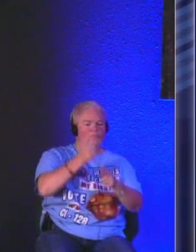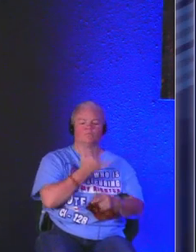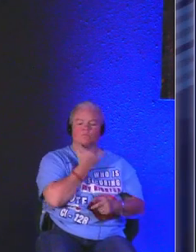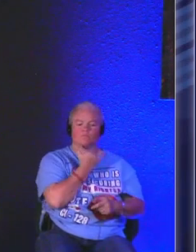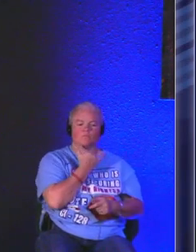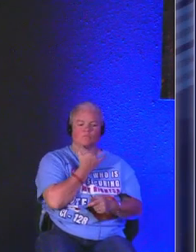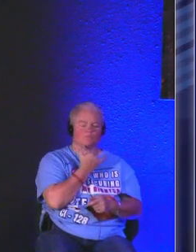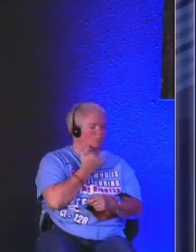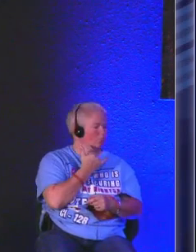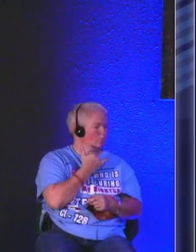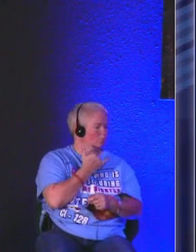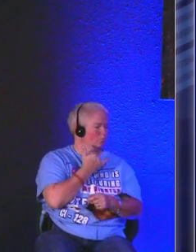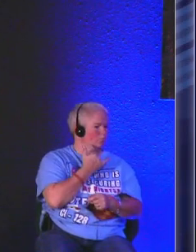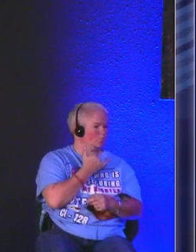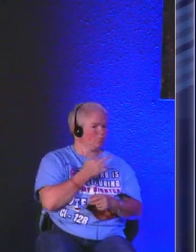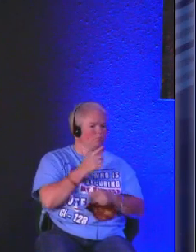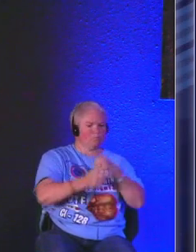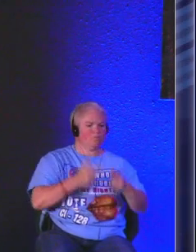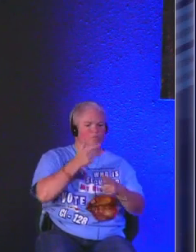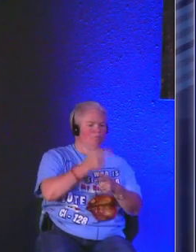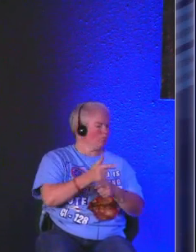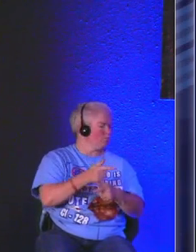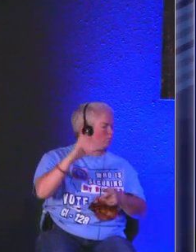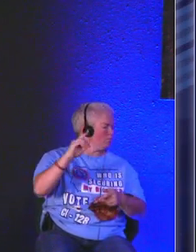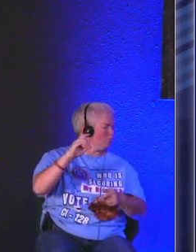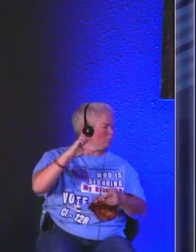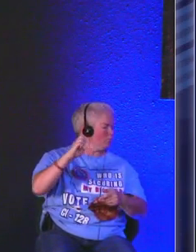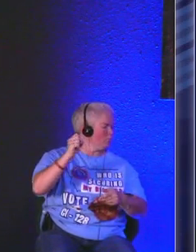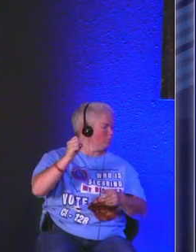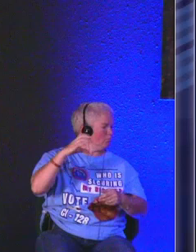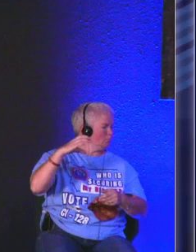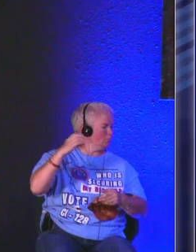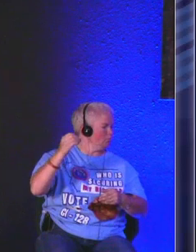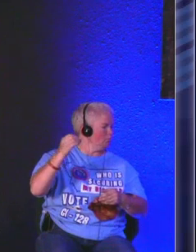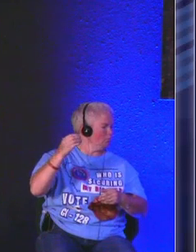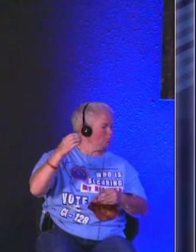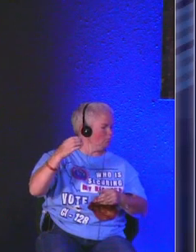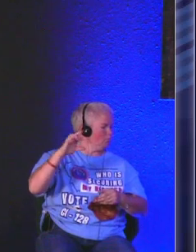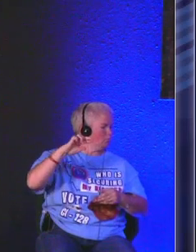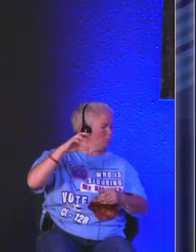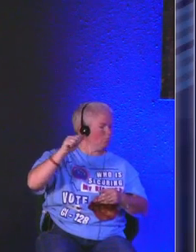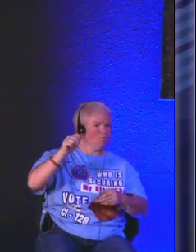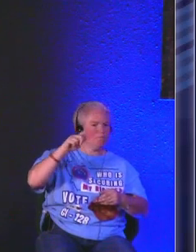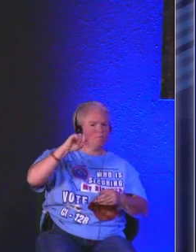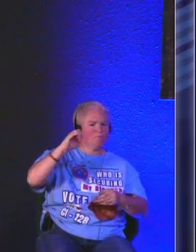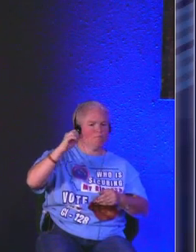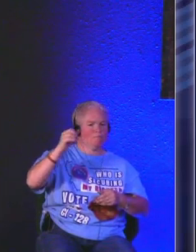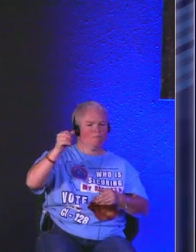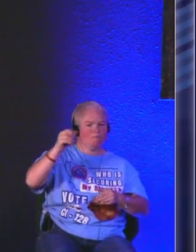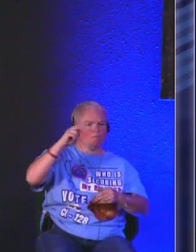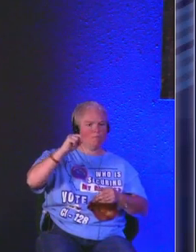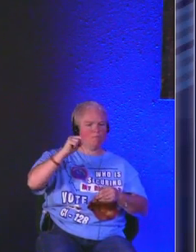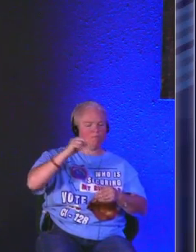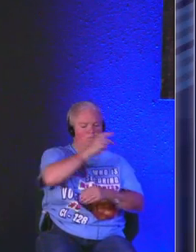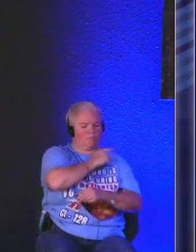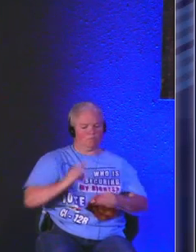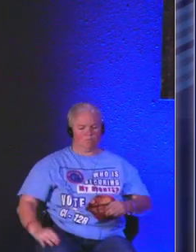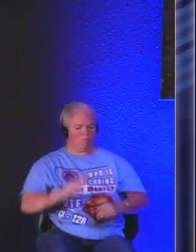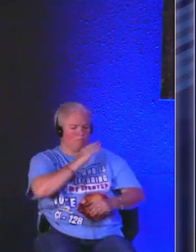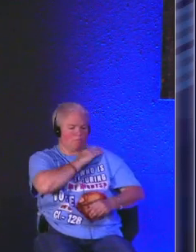right and wrong between righteousness and desecration if we have kingdom eyes